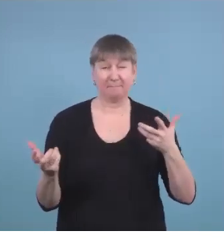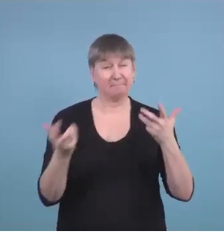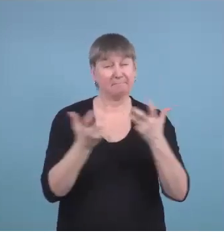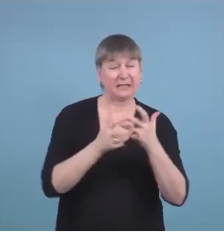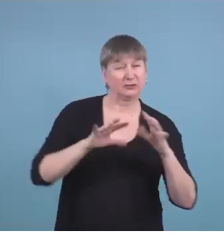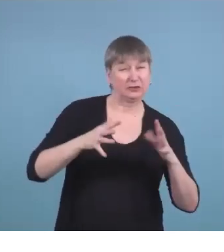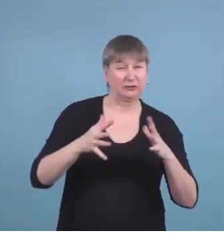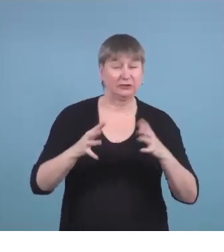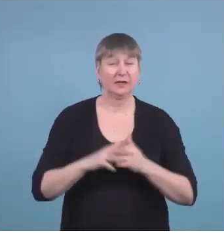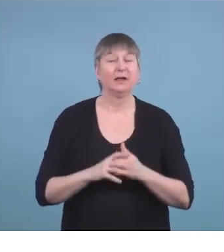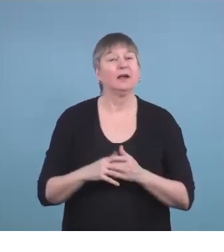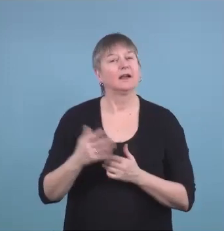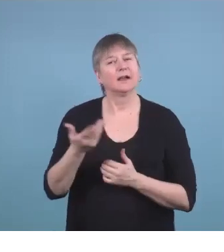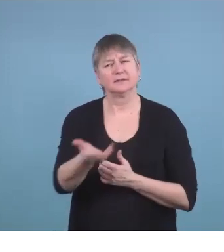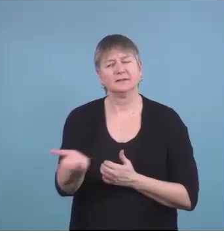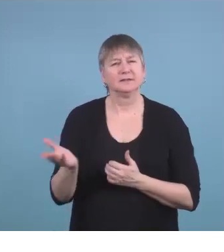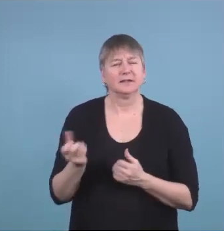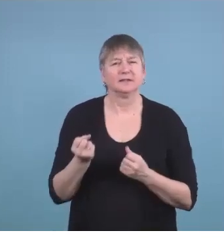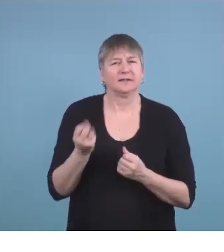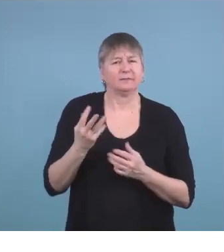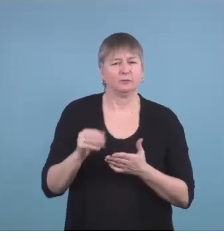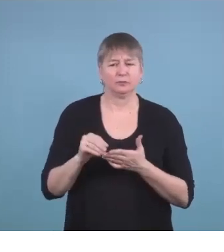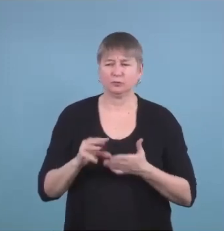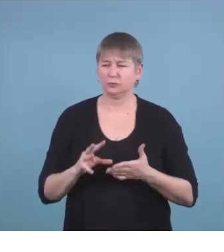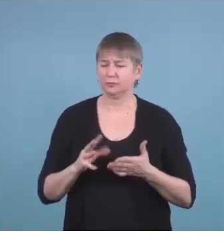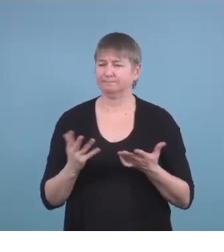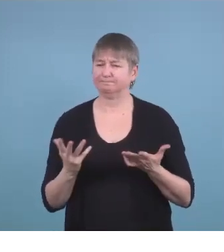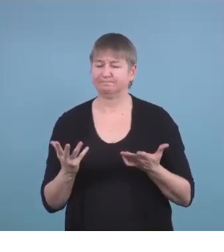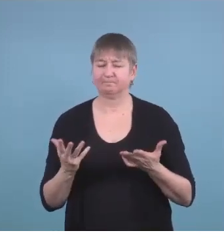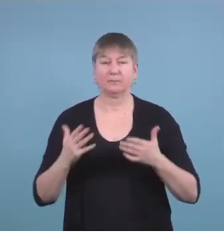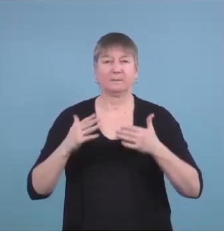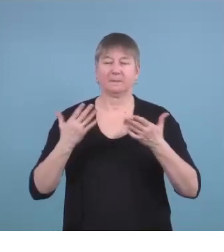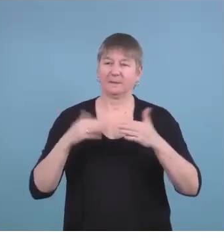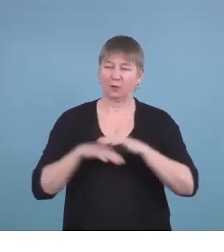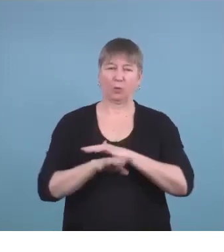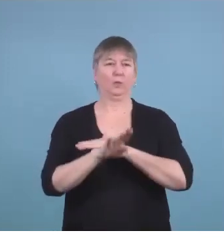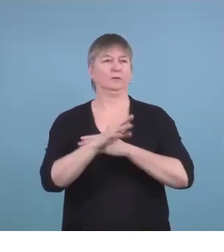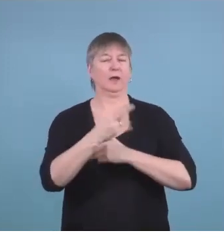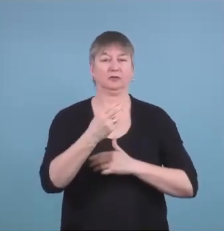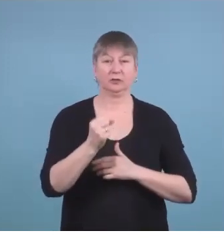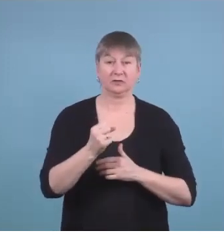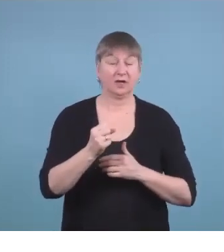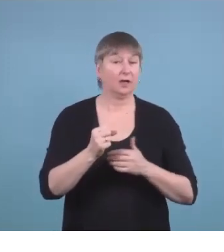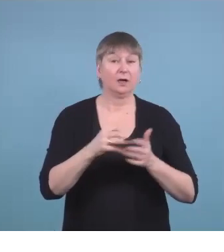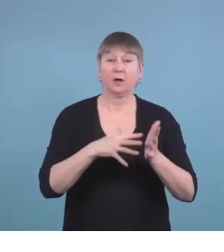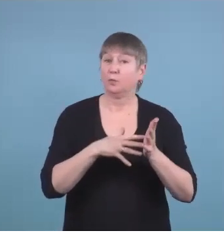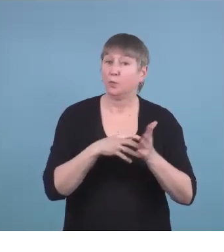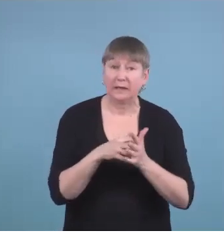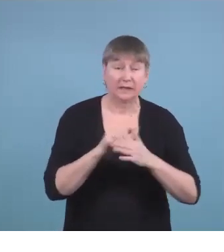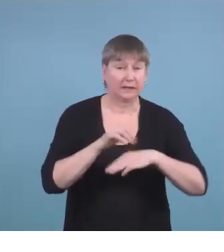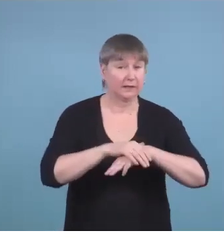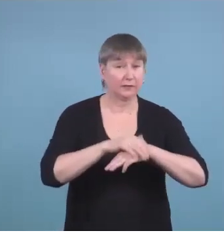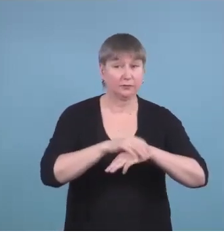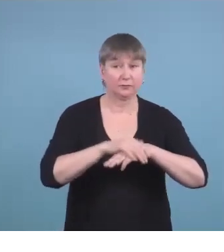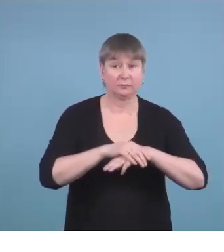is we have a lot of kids who are coming in who don't have either English, they're